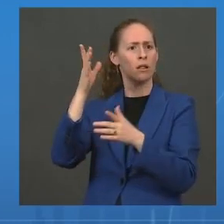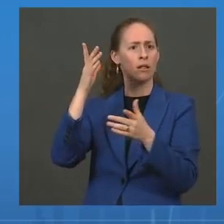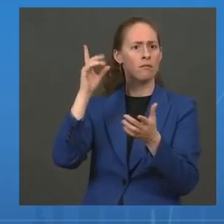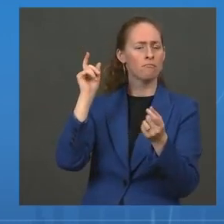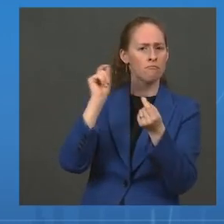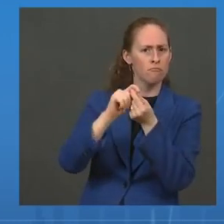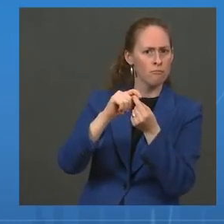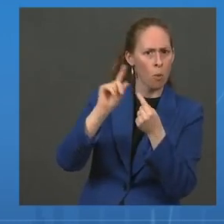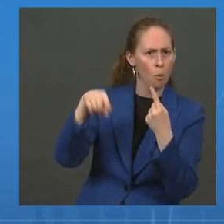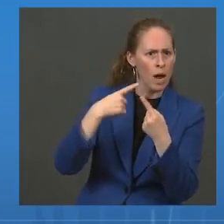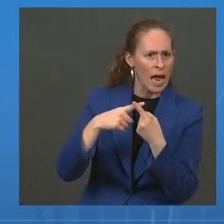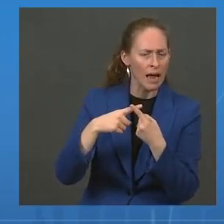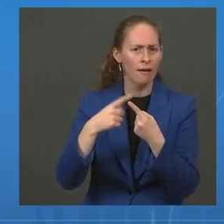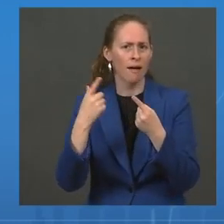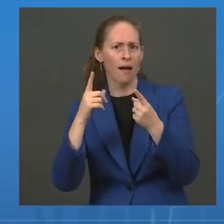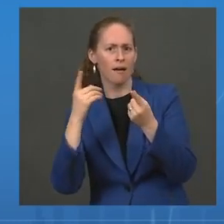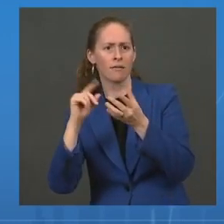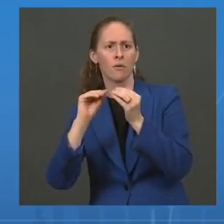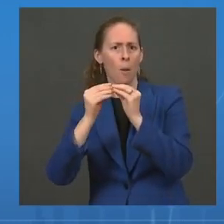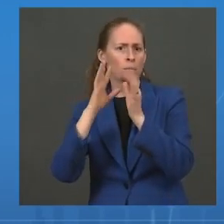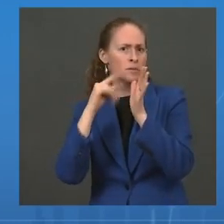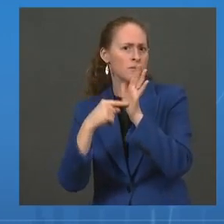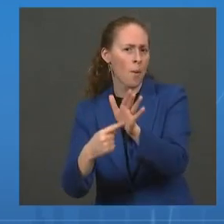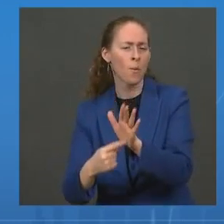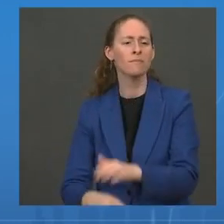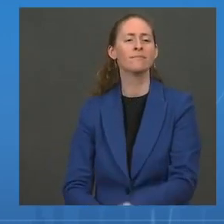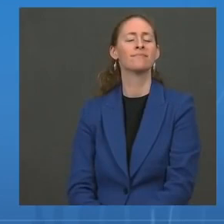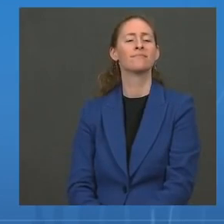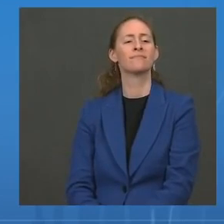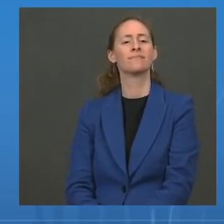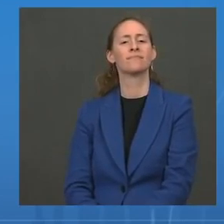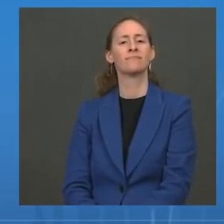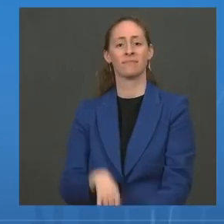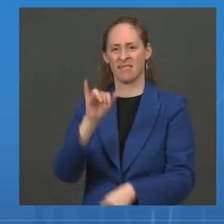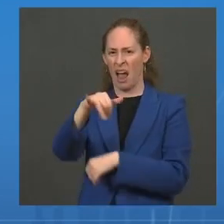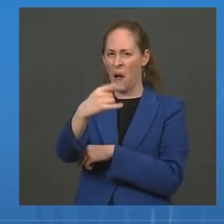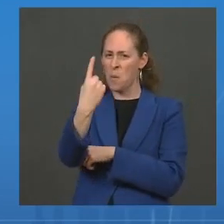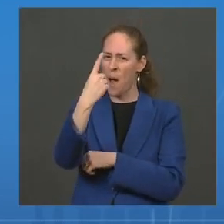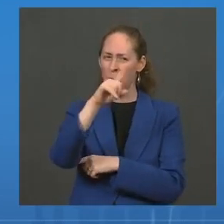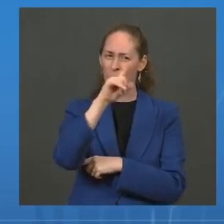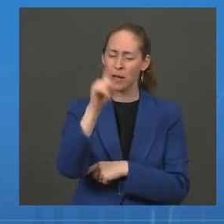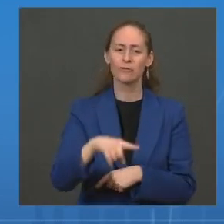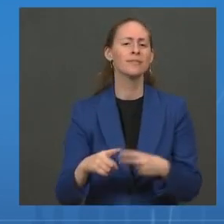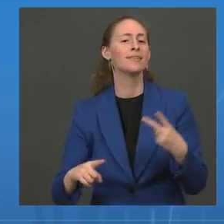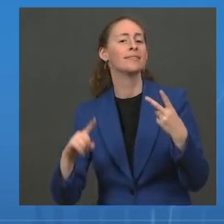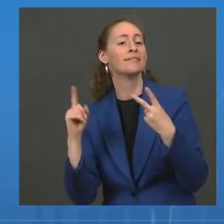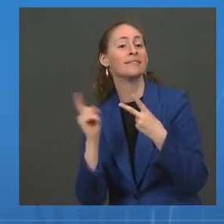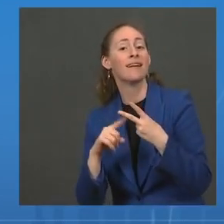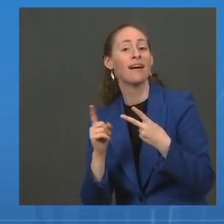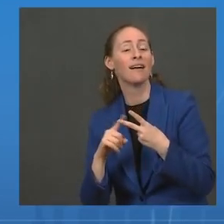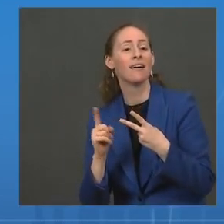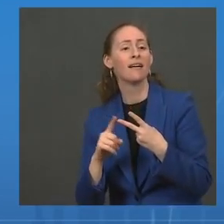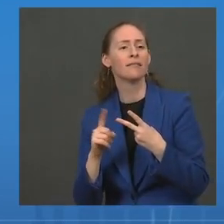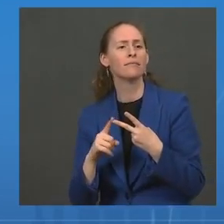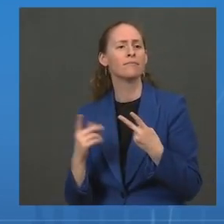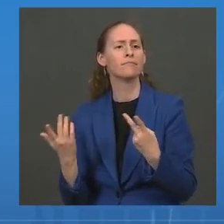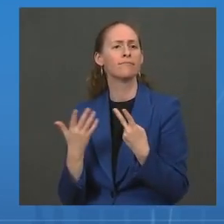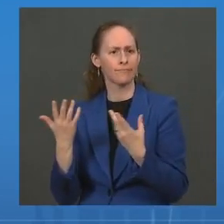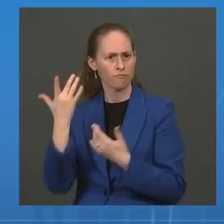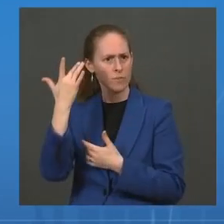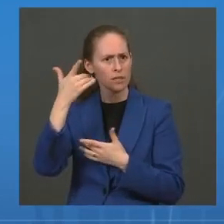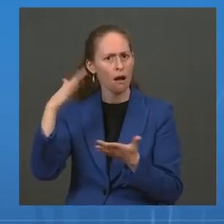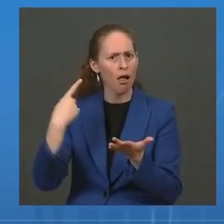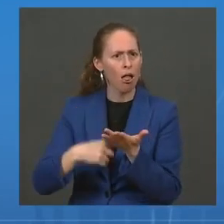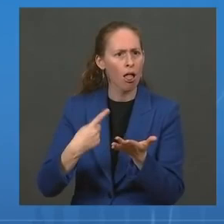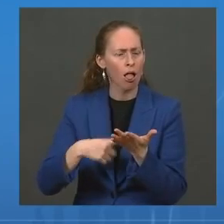separately, we haven't heard that much about variants. And I'm just wondering what variants are on the horizon or what concerns you going into the winter?